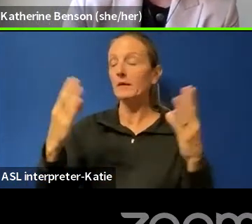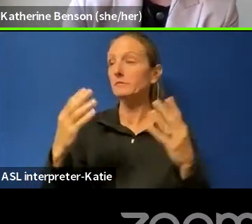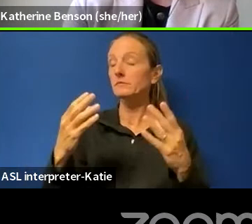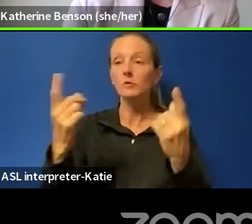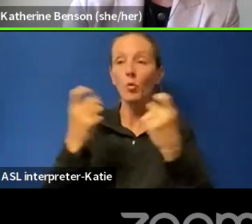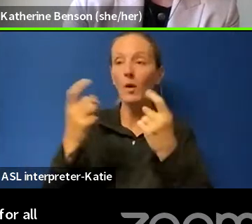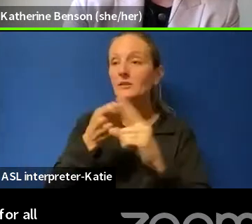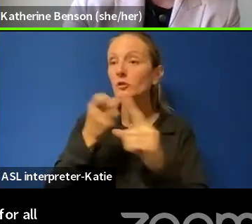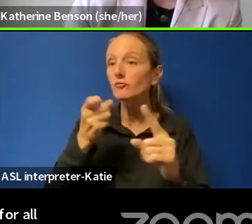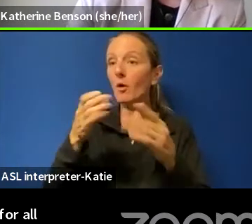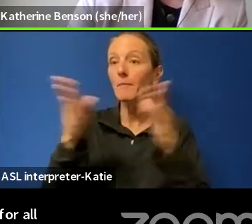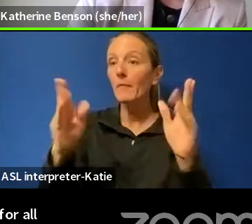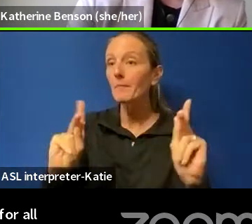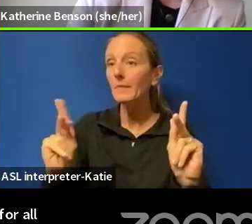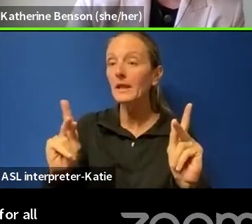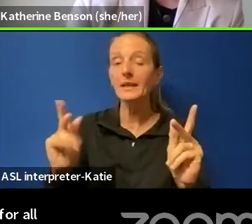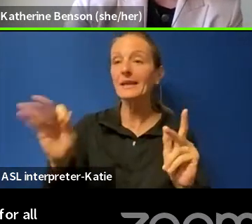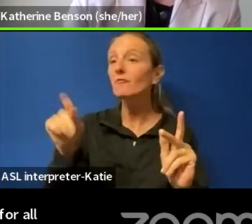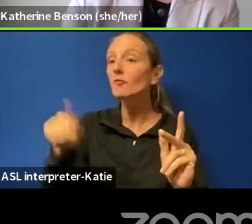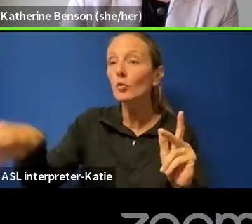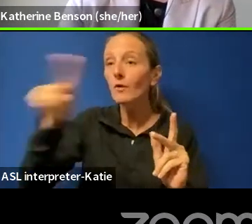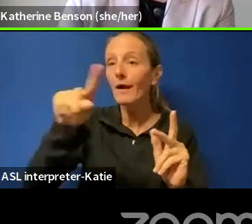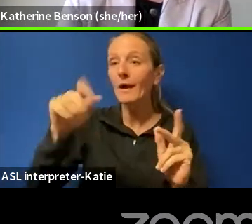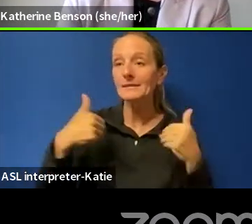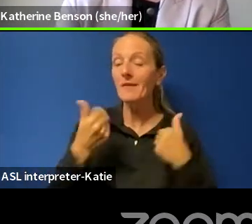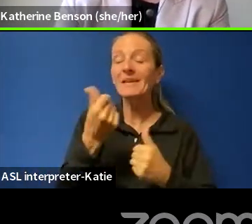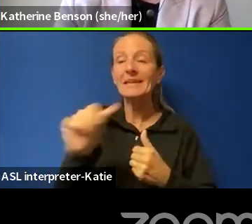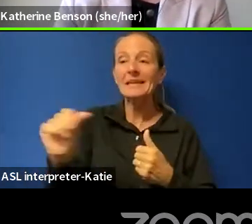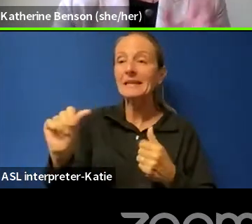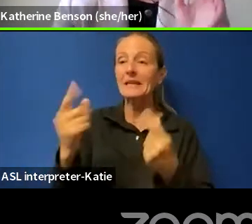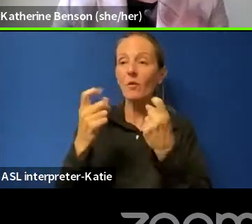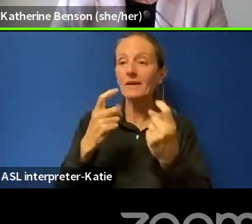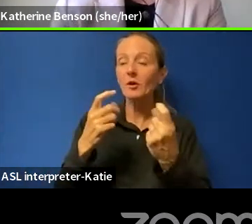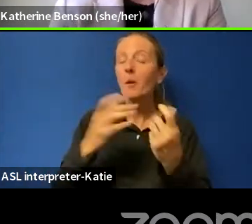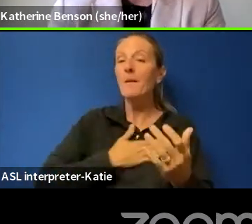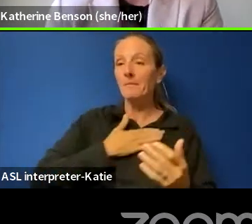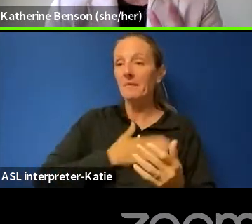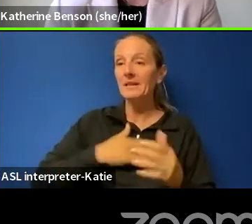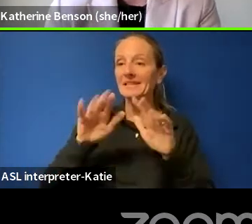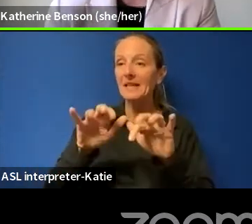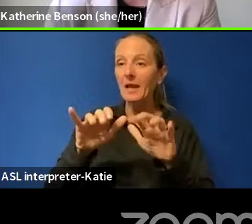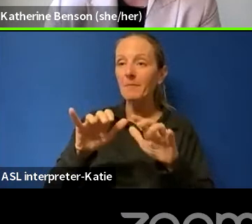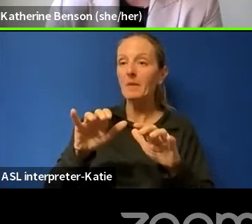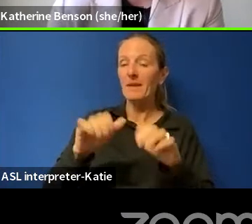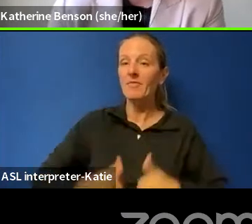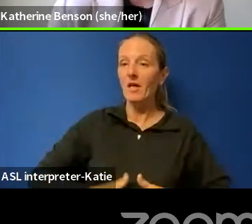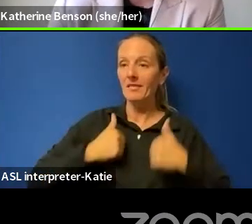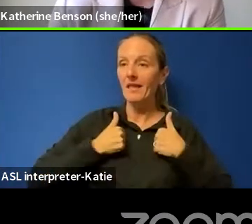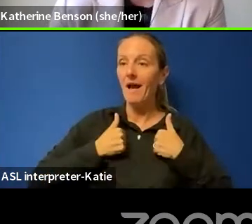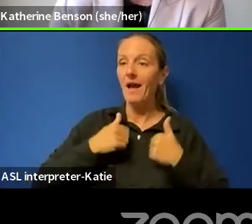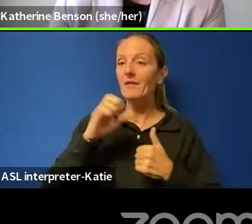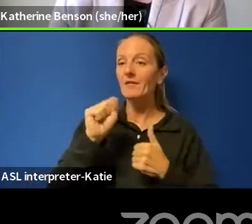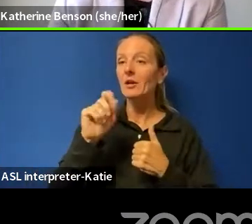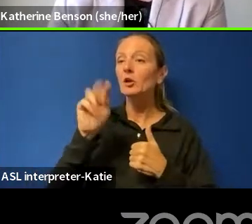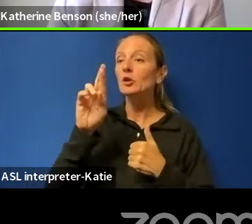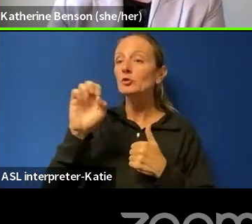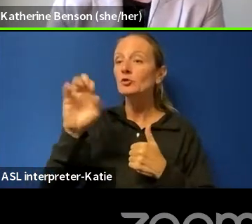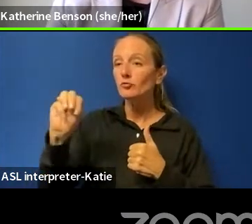for the panelists, um, please put them in a live stream chat function now, and, um, I will pass them along.